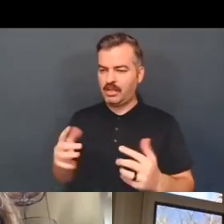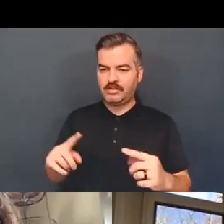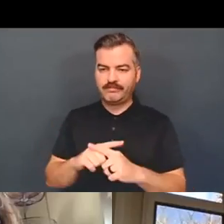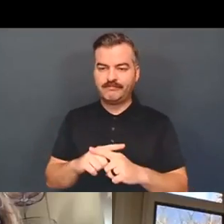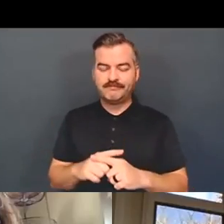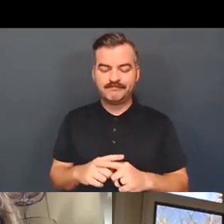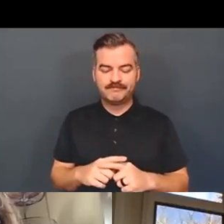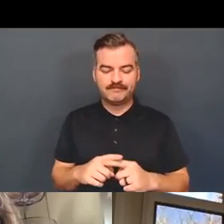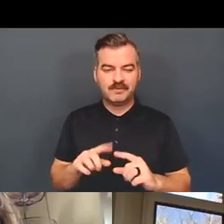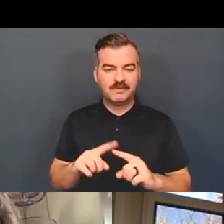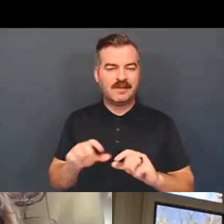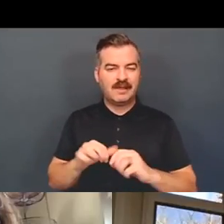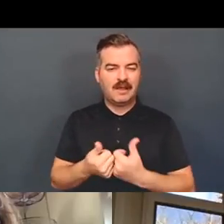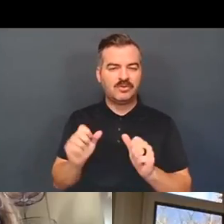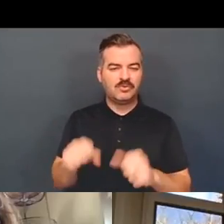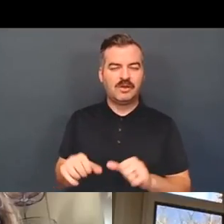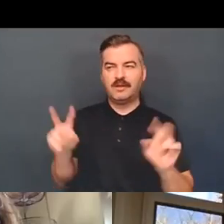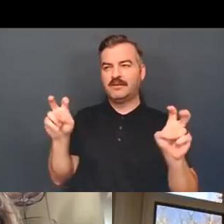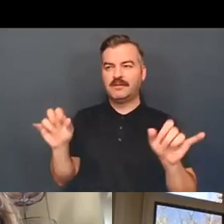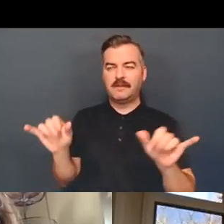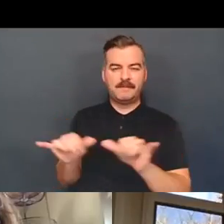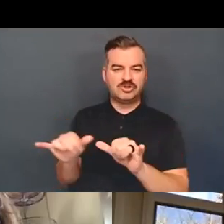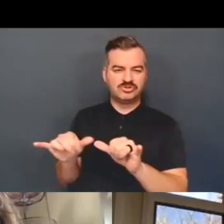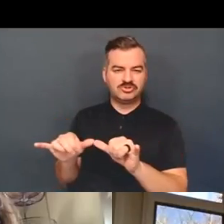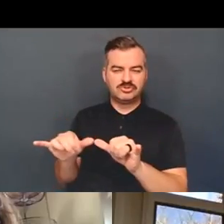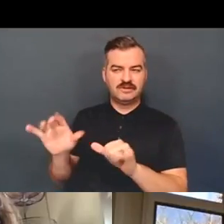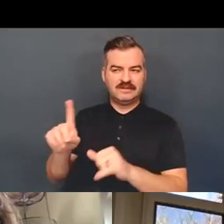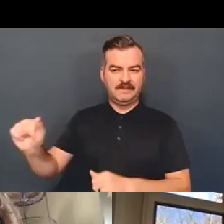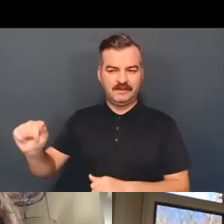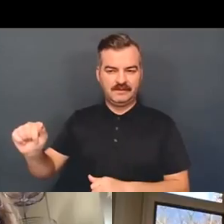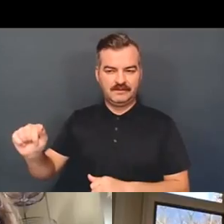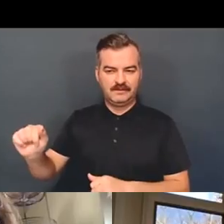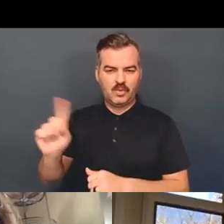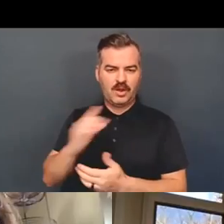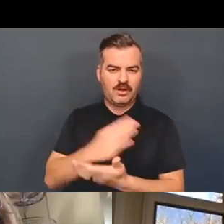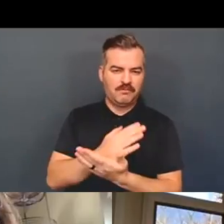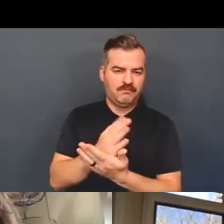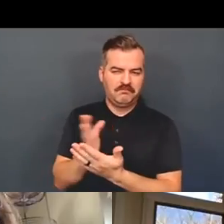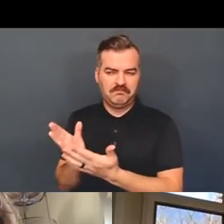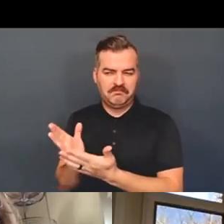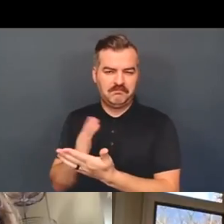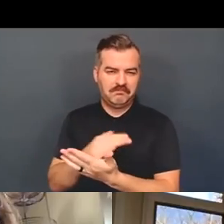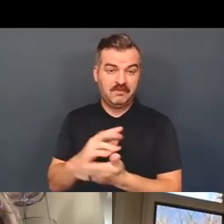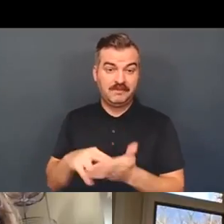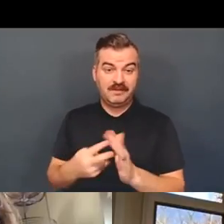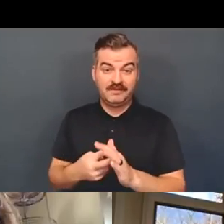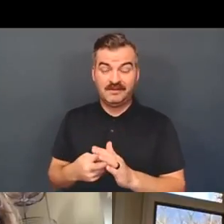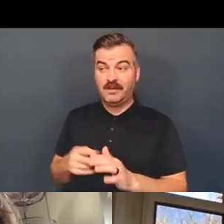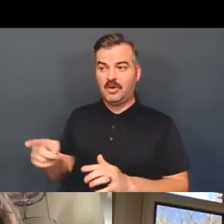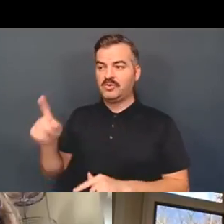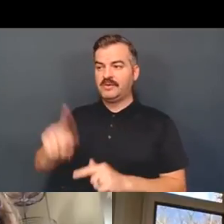of measuring disability, which, which then again, goes back to measuring it as inability to work.